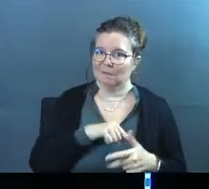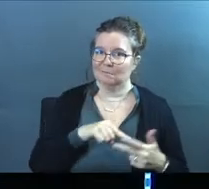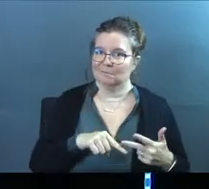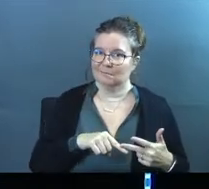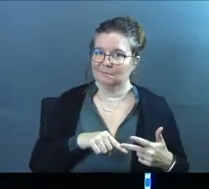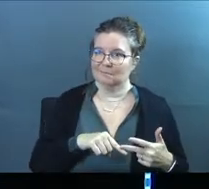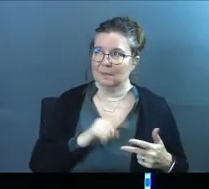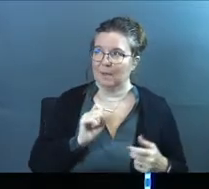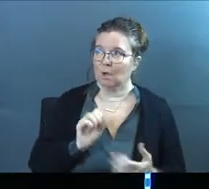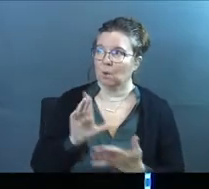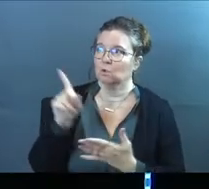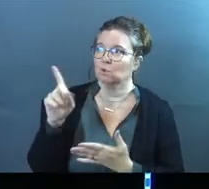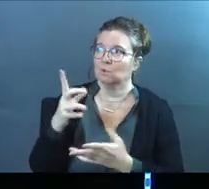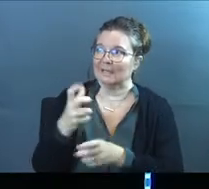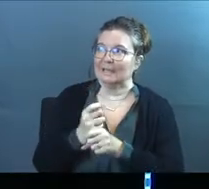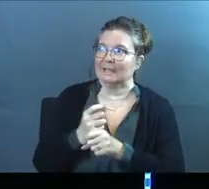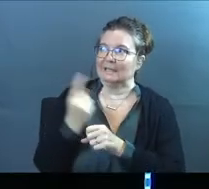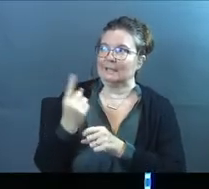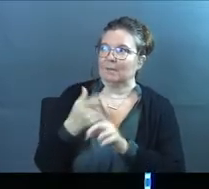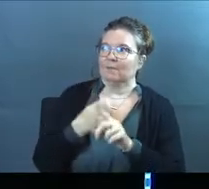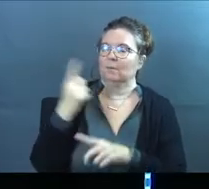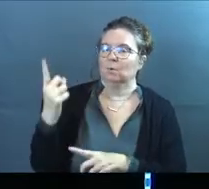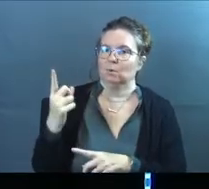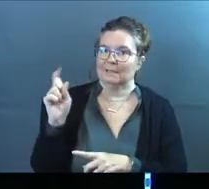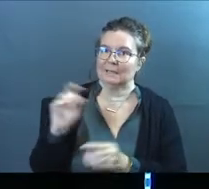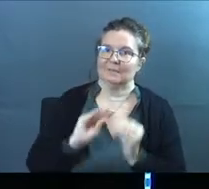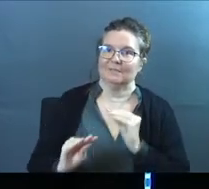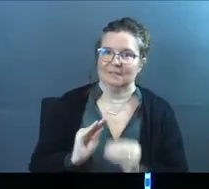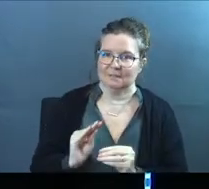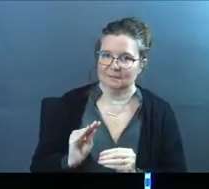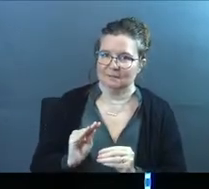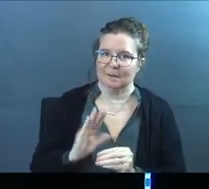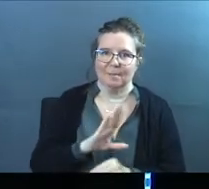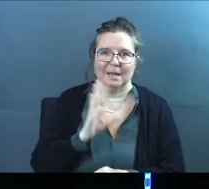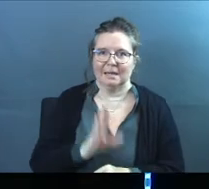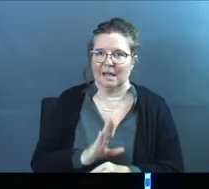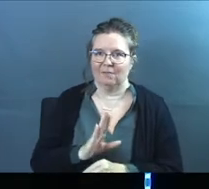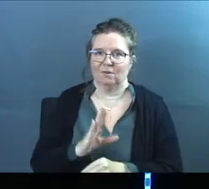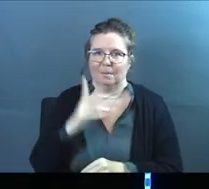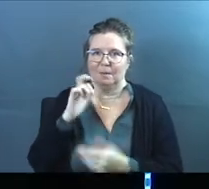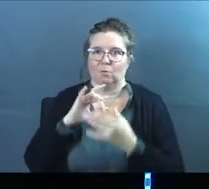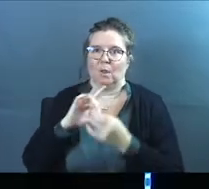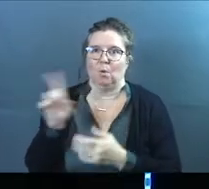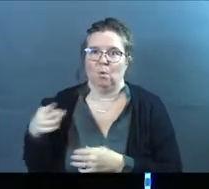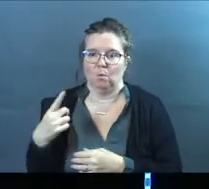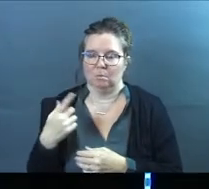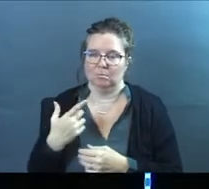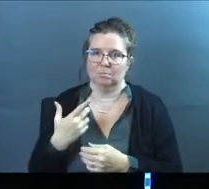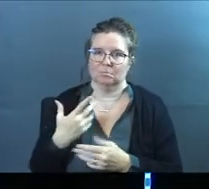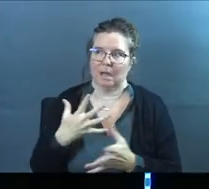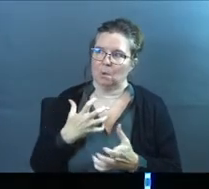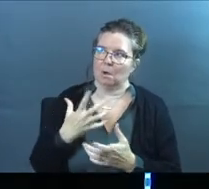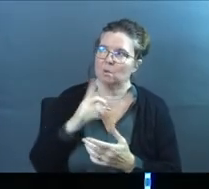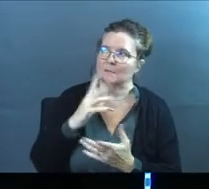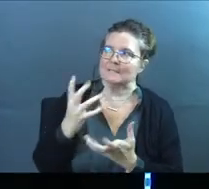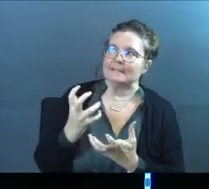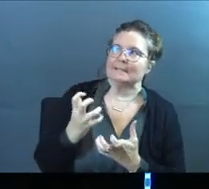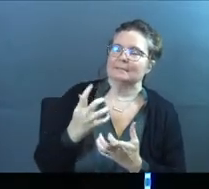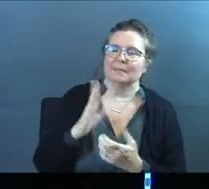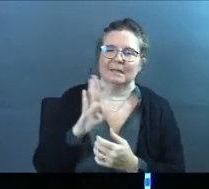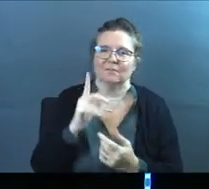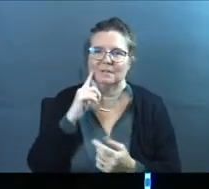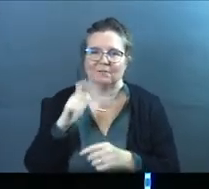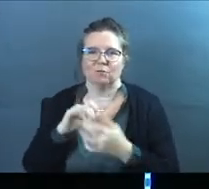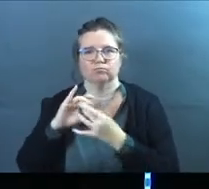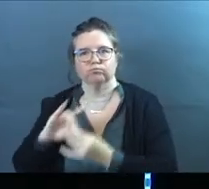Am I just going to you because I need things fixed, but never any other time? Am I just going to you because I have something I want really bad, but never any